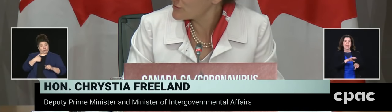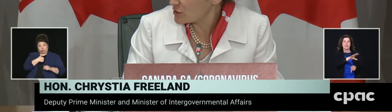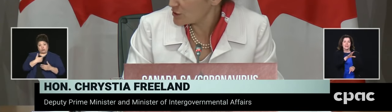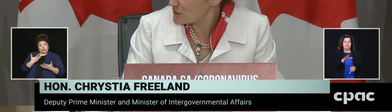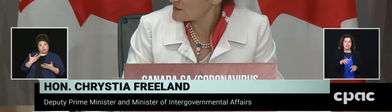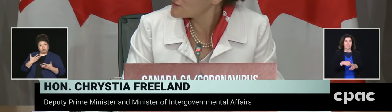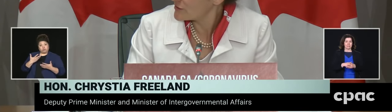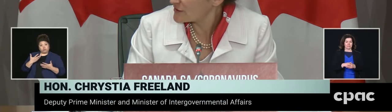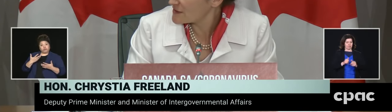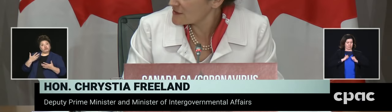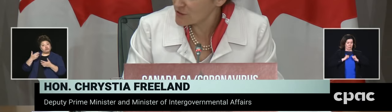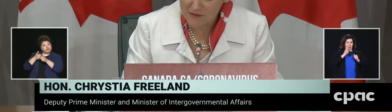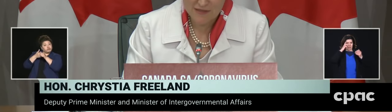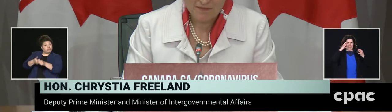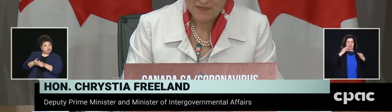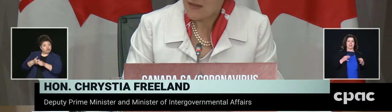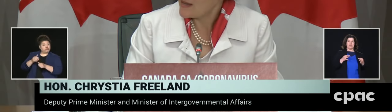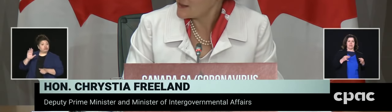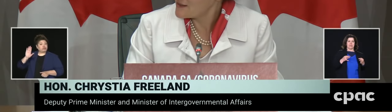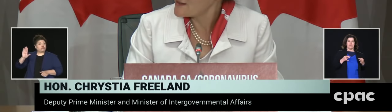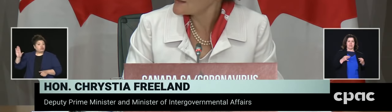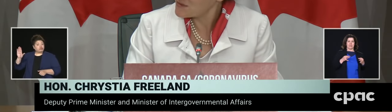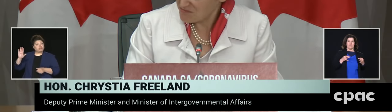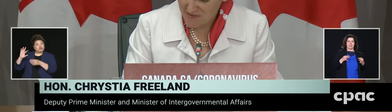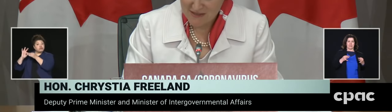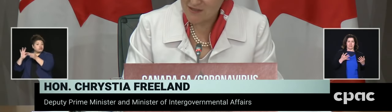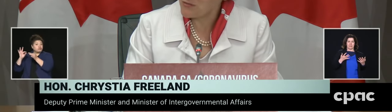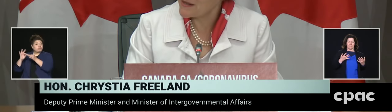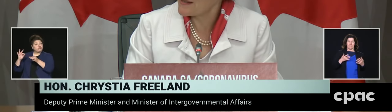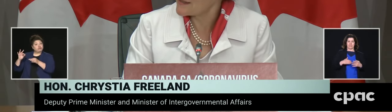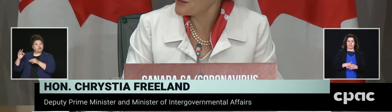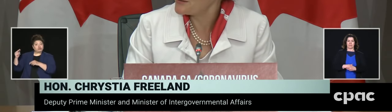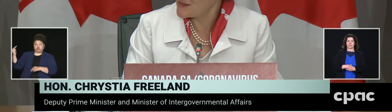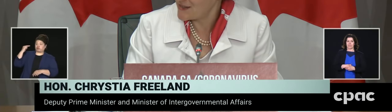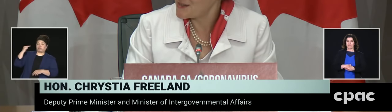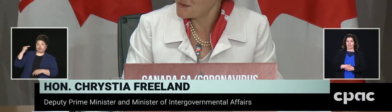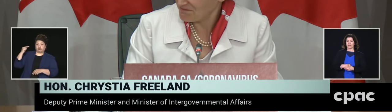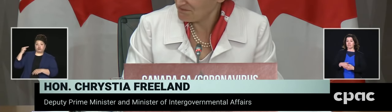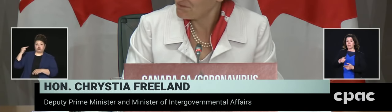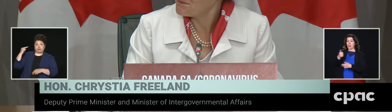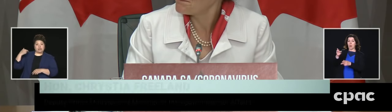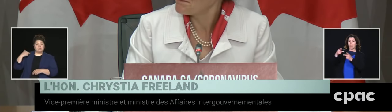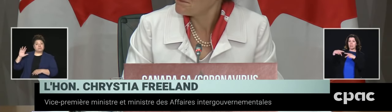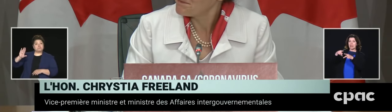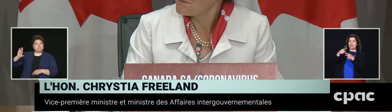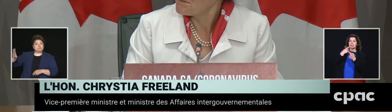verdicts or judgments on our decisions. and I think that's the right attitude to take.